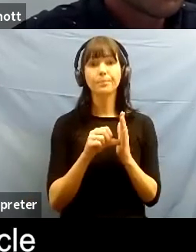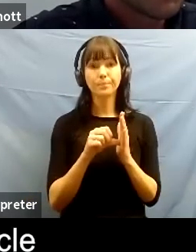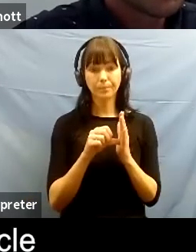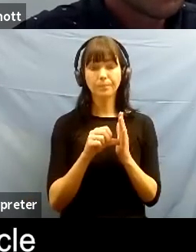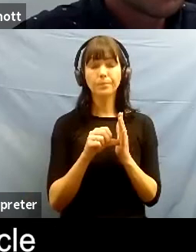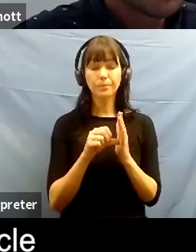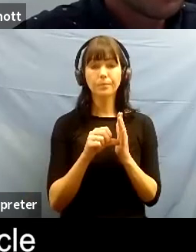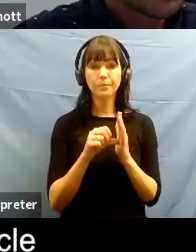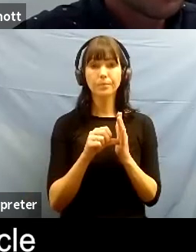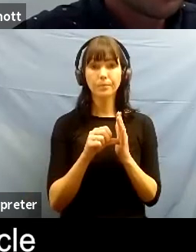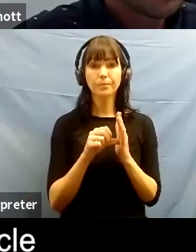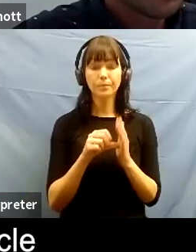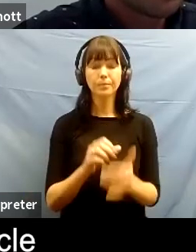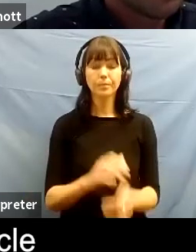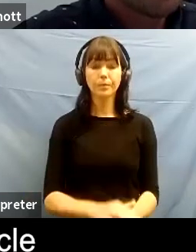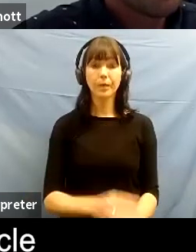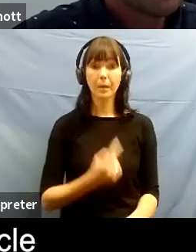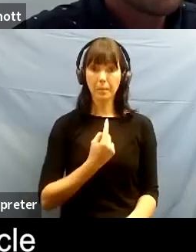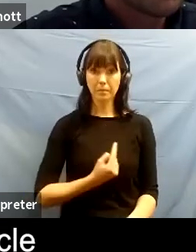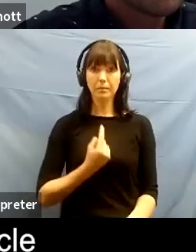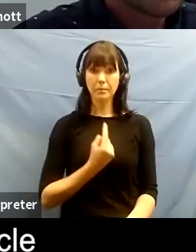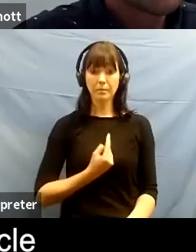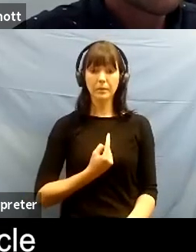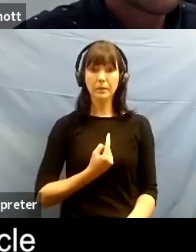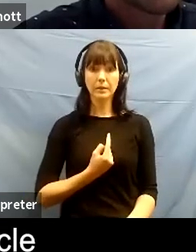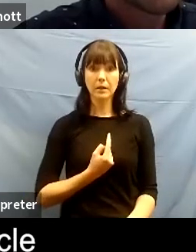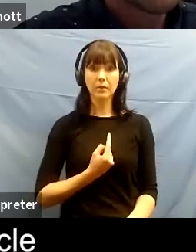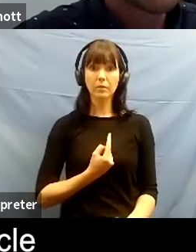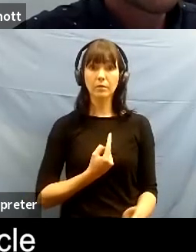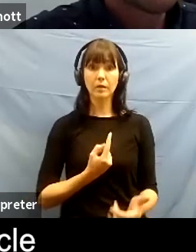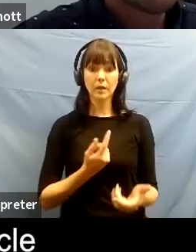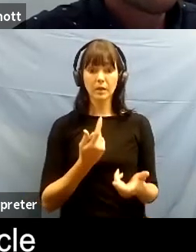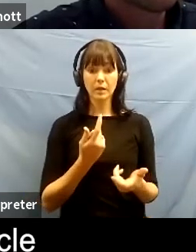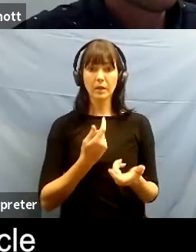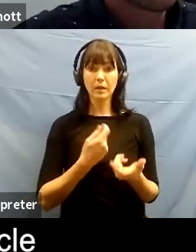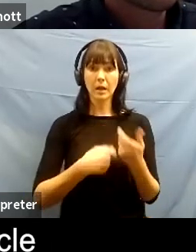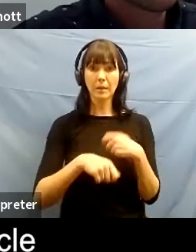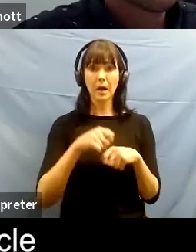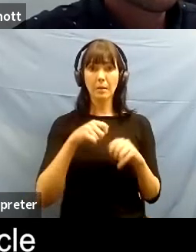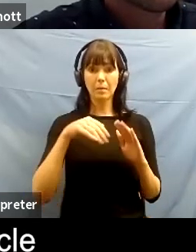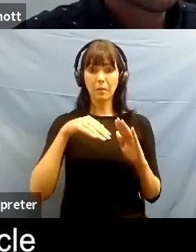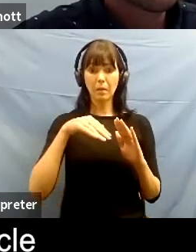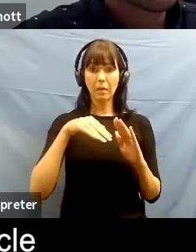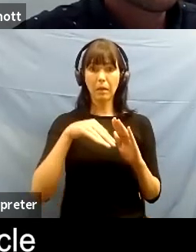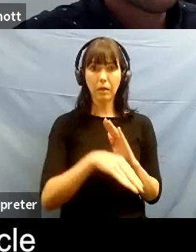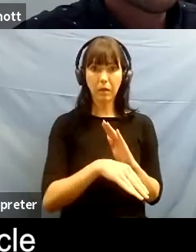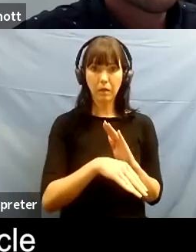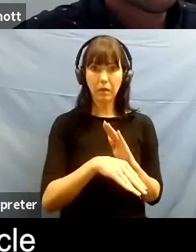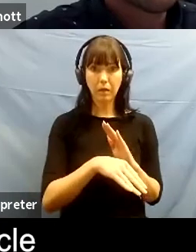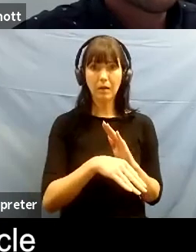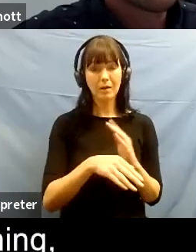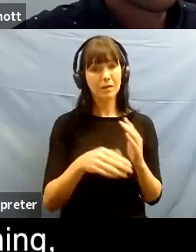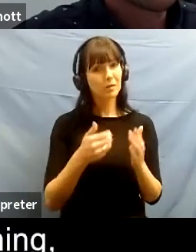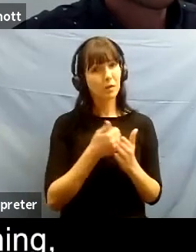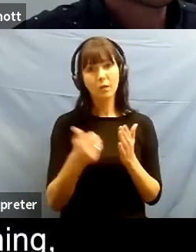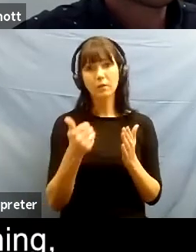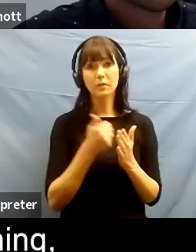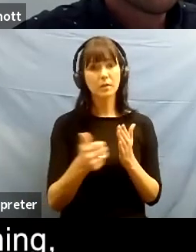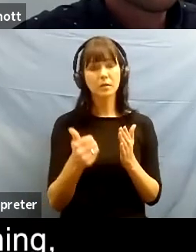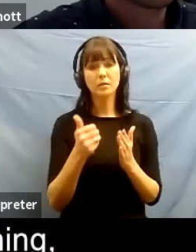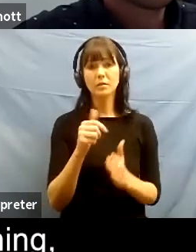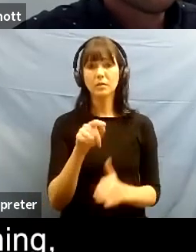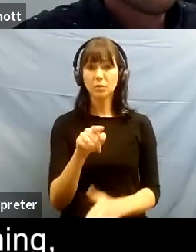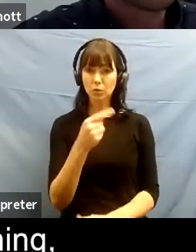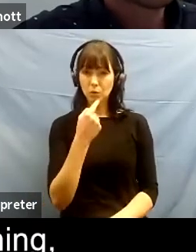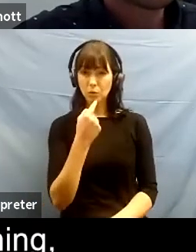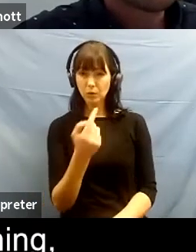myself i slip into that kind of cycle quite um quite a lot and have to uh like you said earlier go and